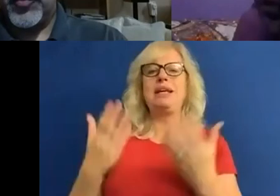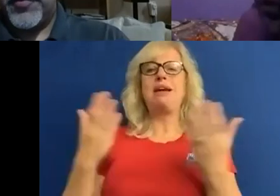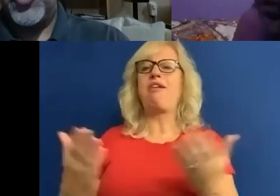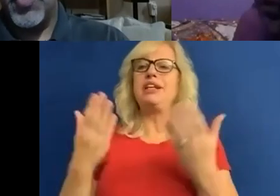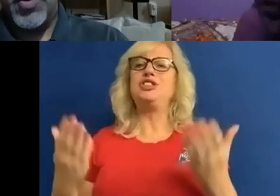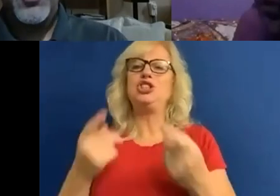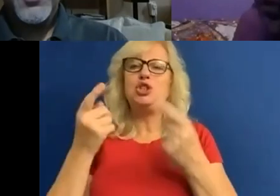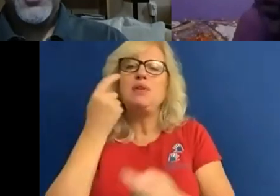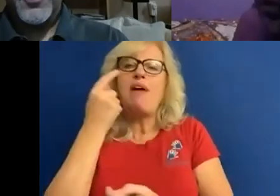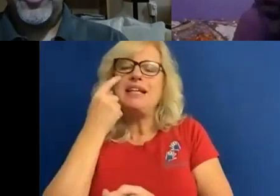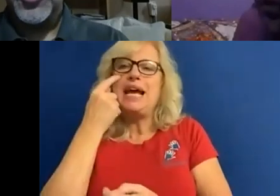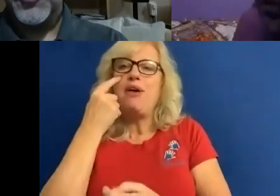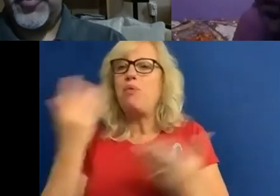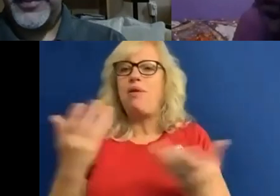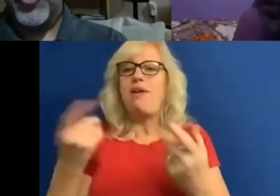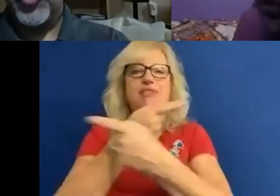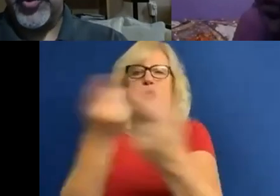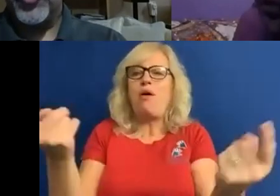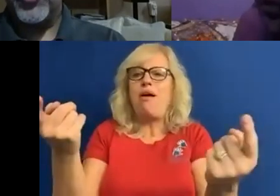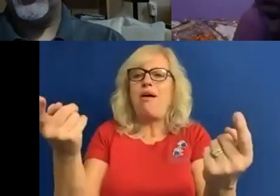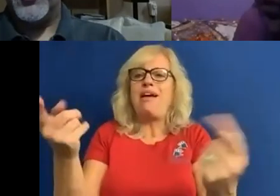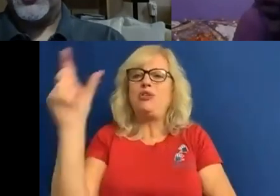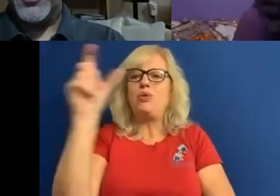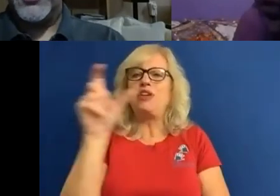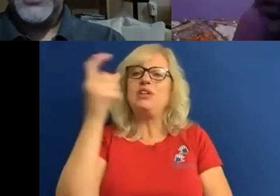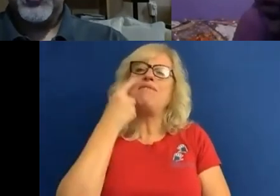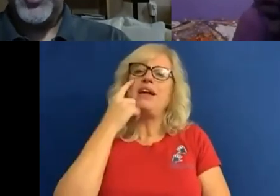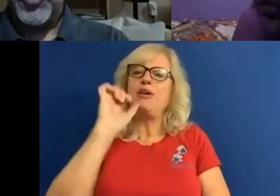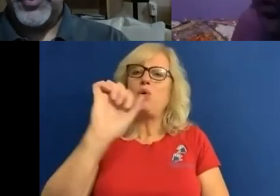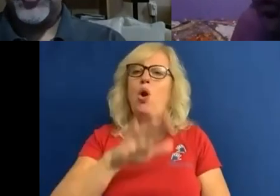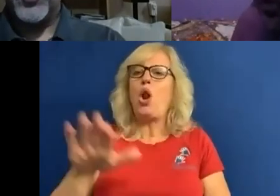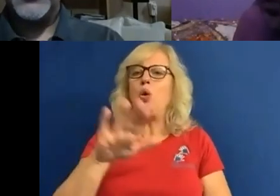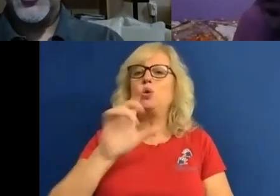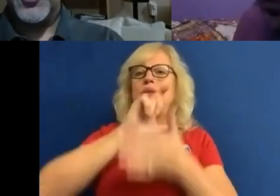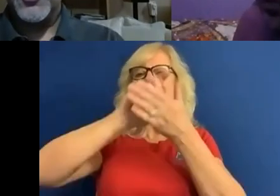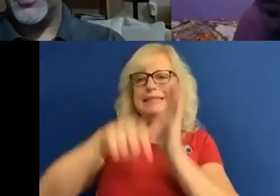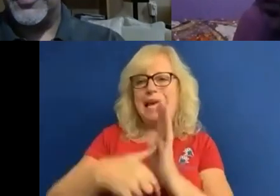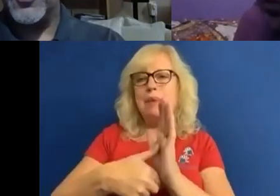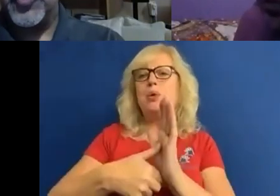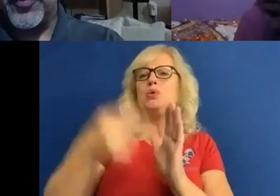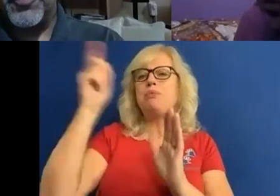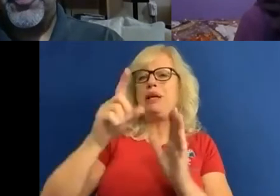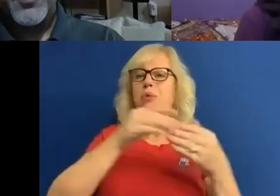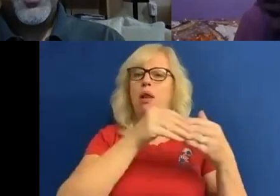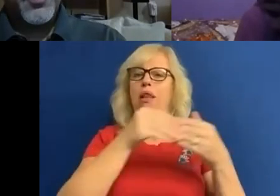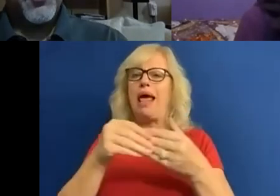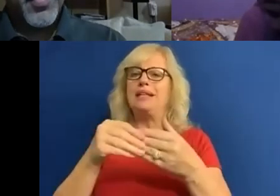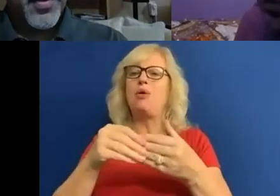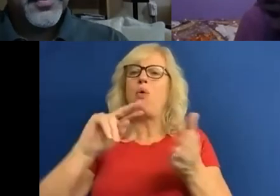out wherever you are in the country, find out who your local disabled people led organization is and get in touch with them.